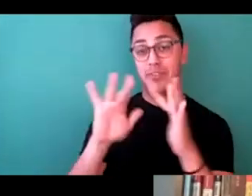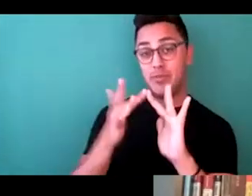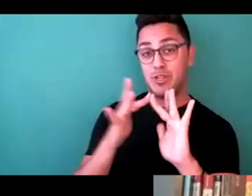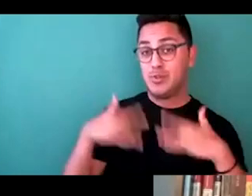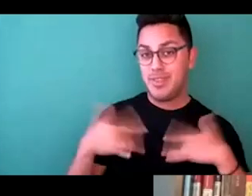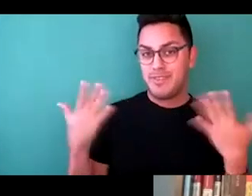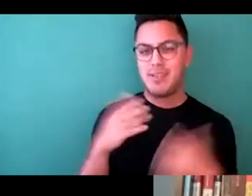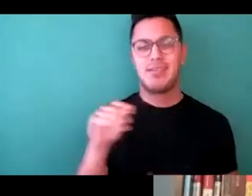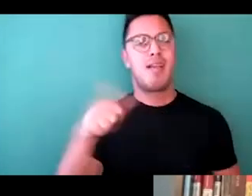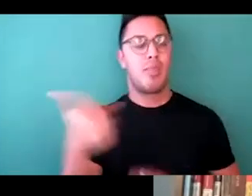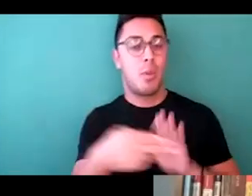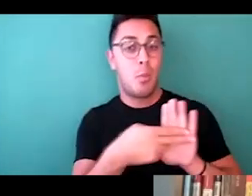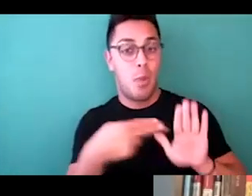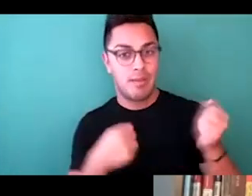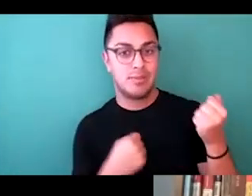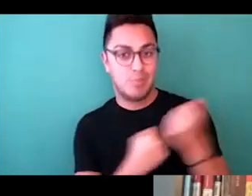-sponsored events.